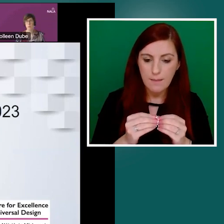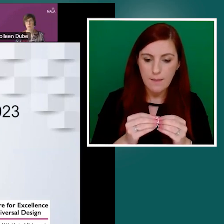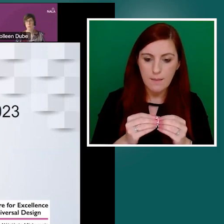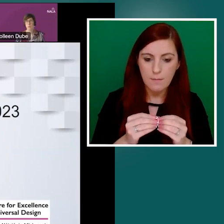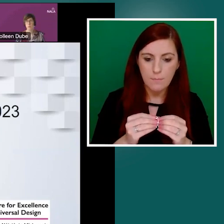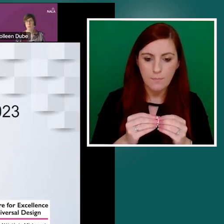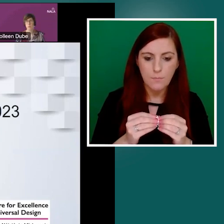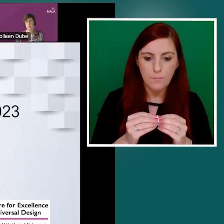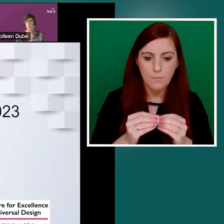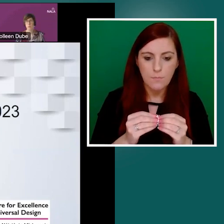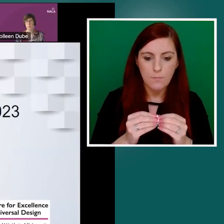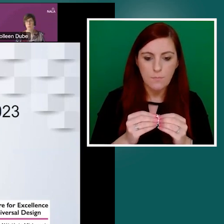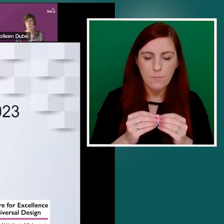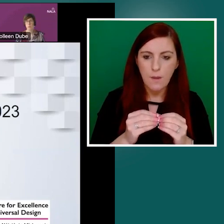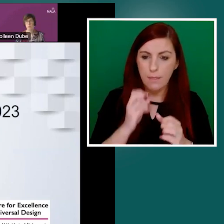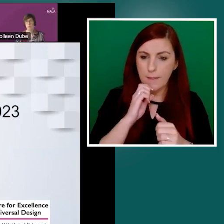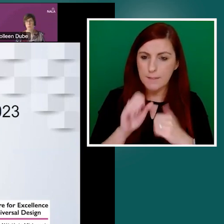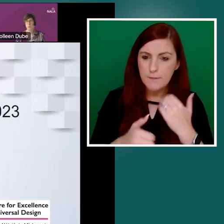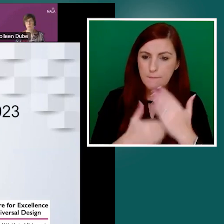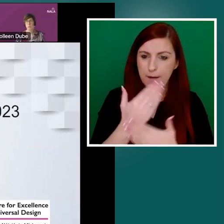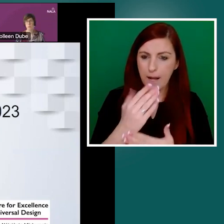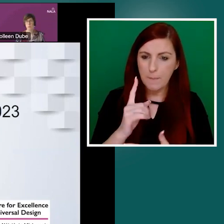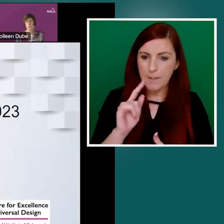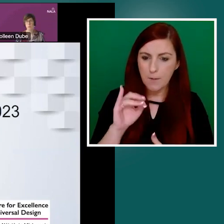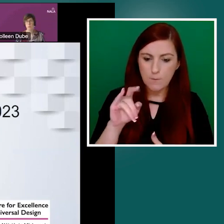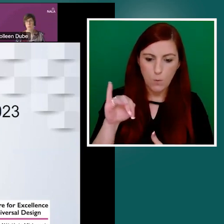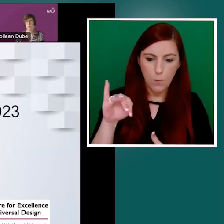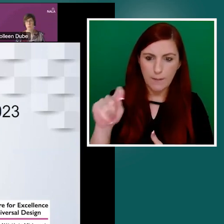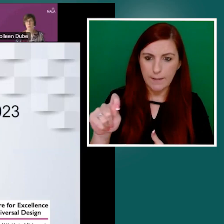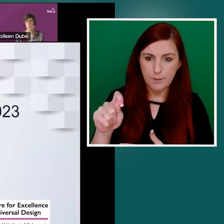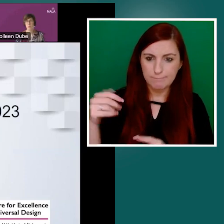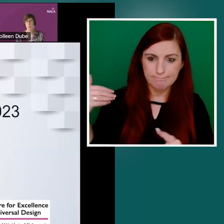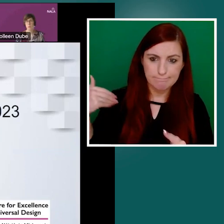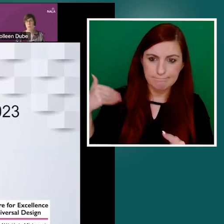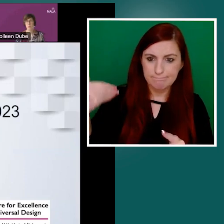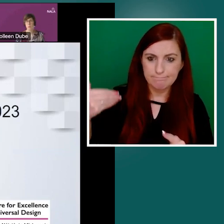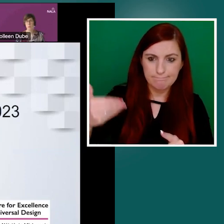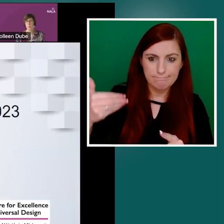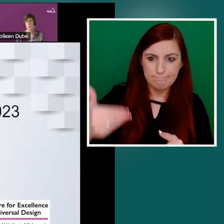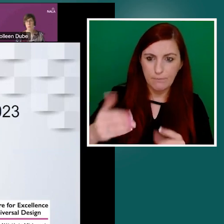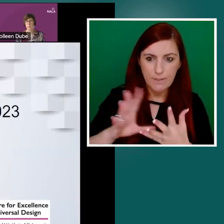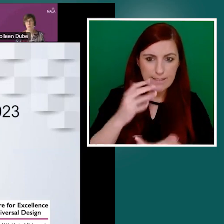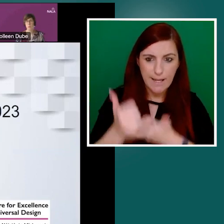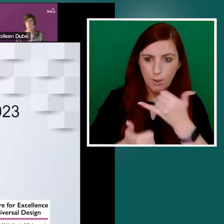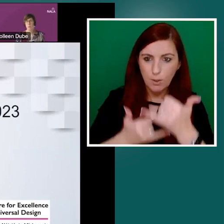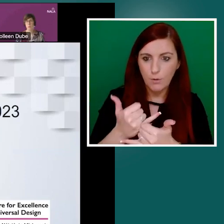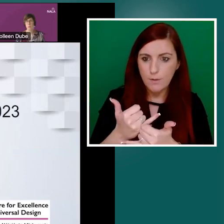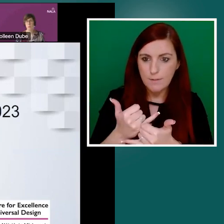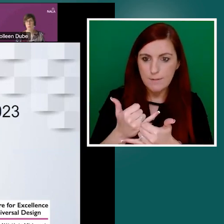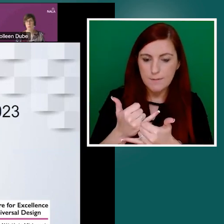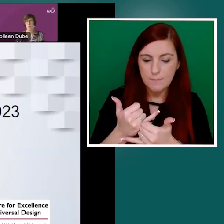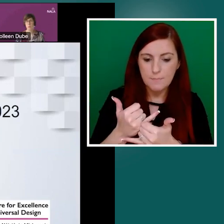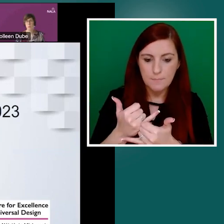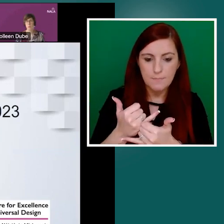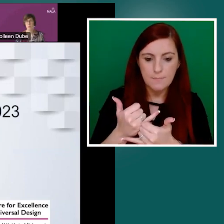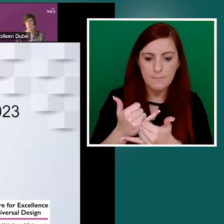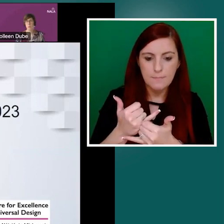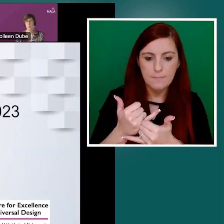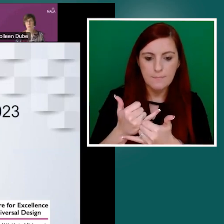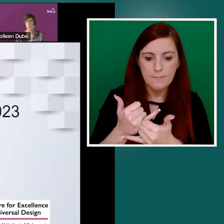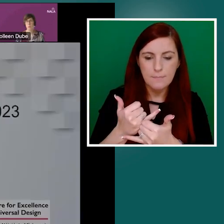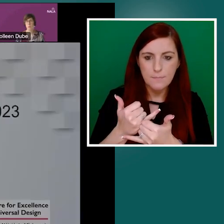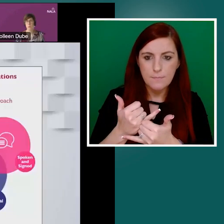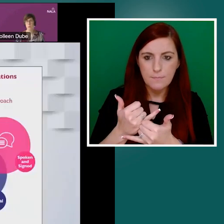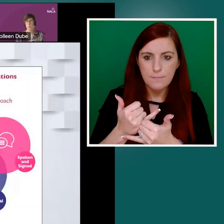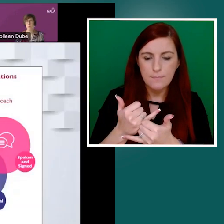over 10 years. And as mentioned, I think 2013 was our first one and we were